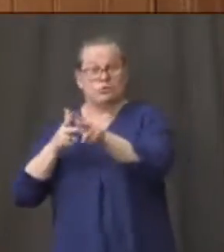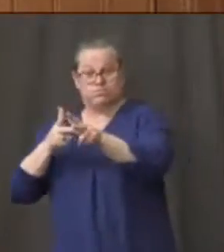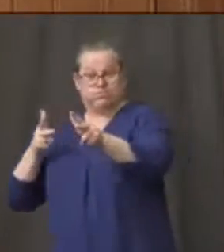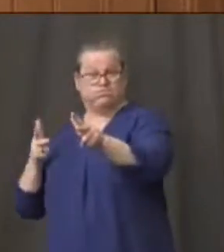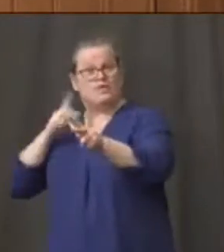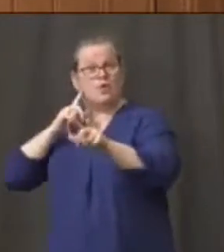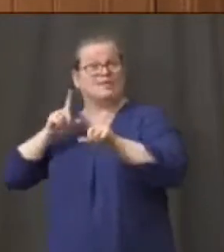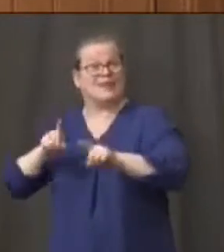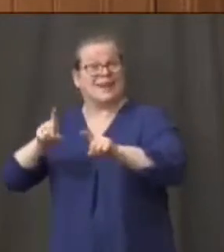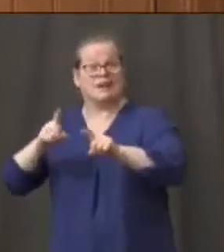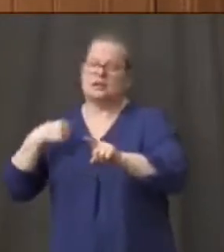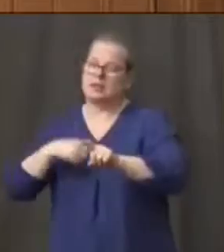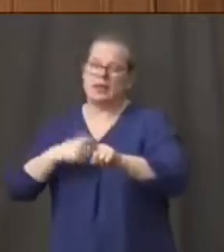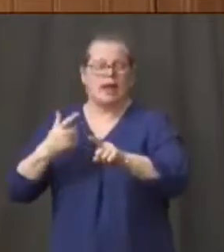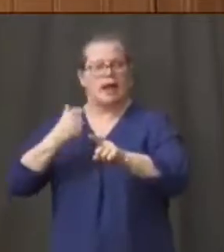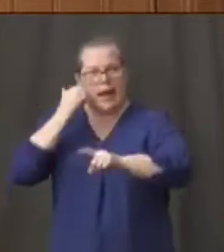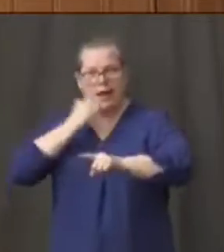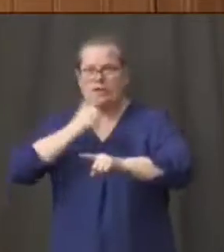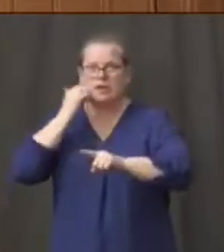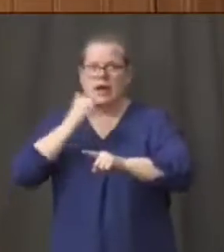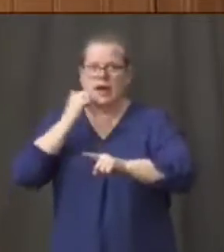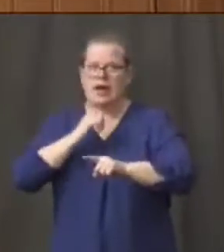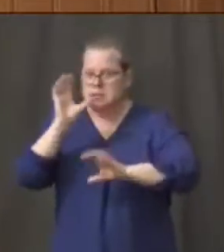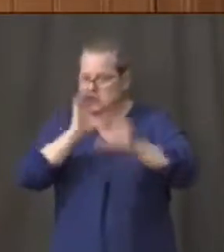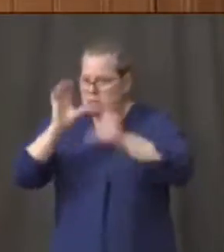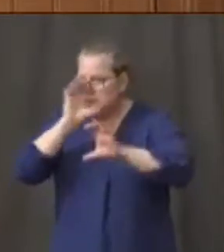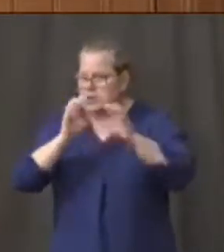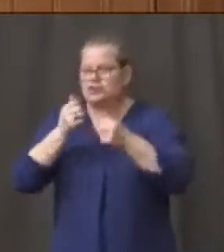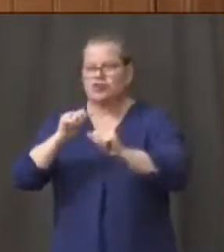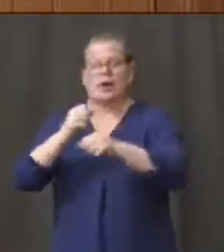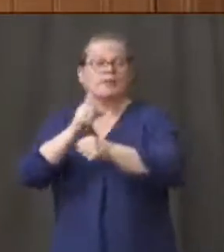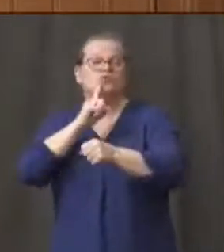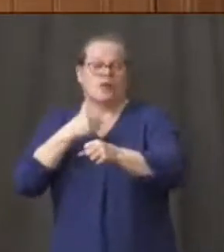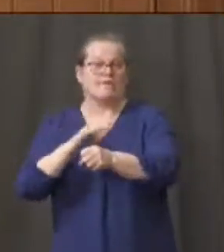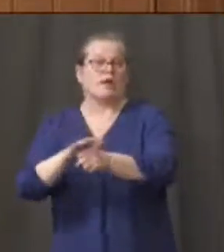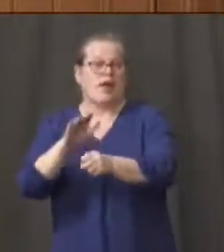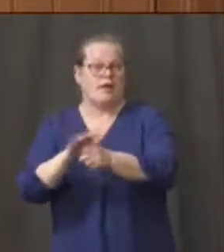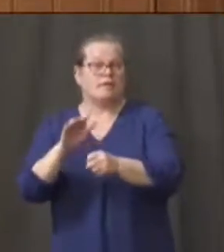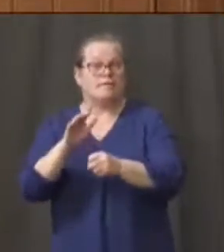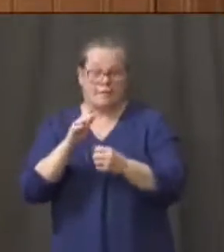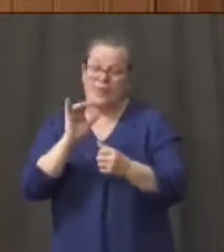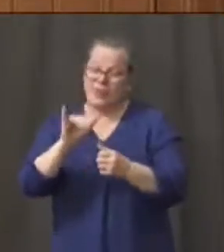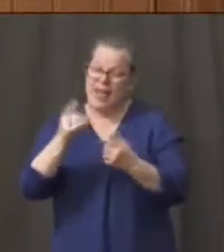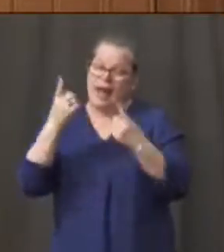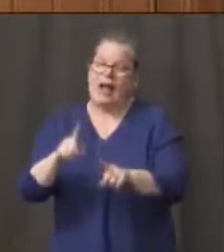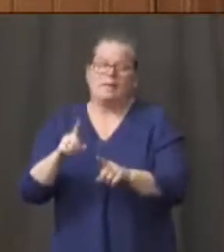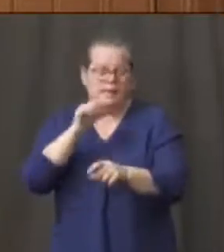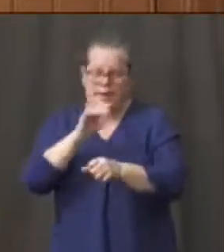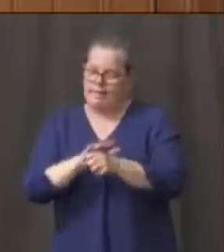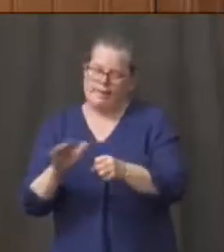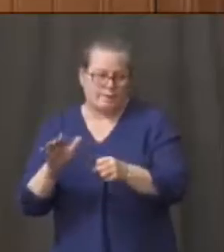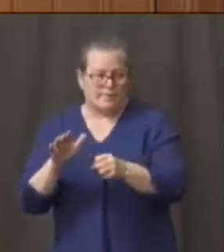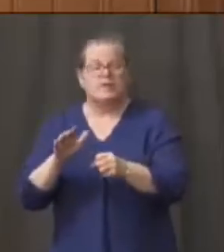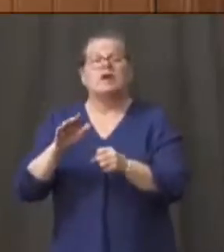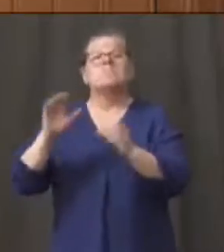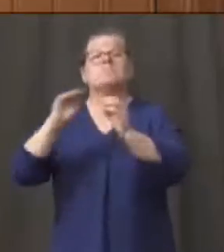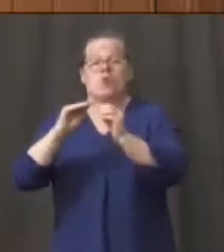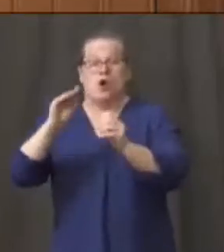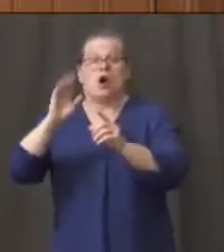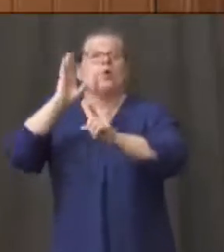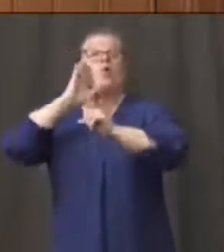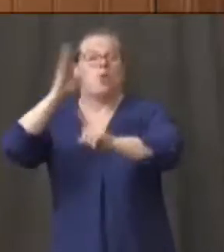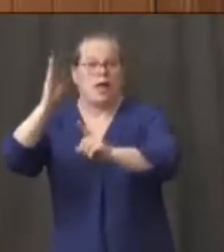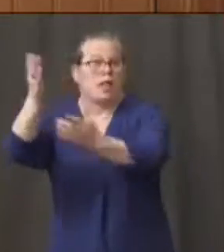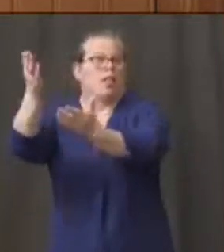supplies. And that happens to be the commodity which is in short supply now, but we know more is coming. We also are working through CDC